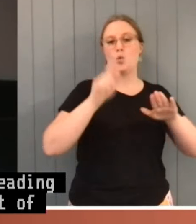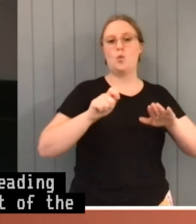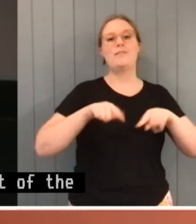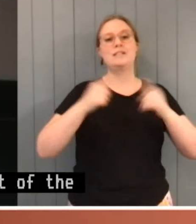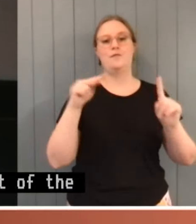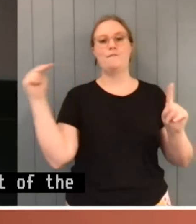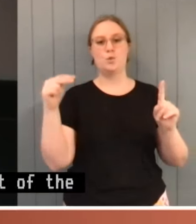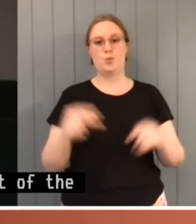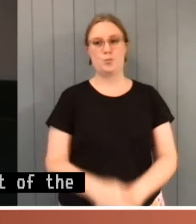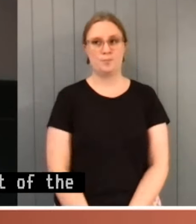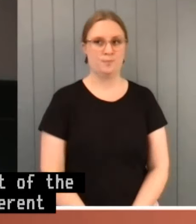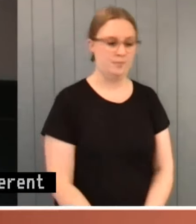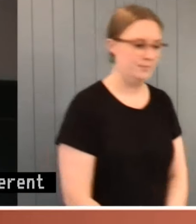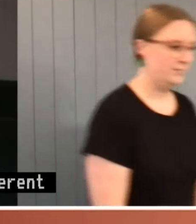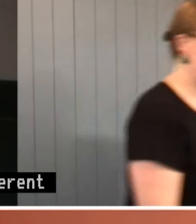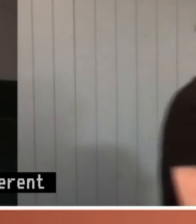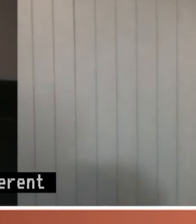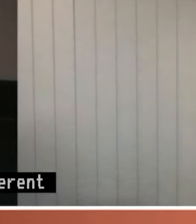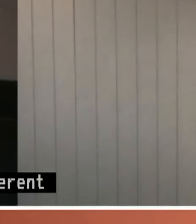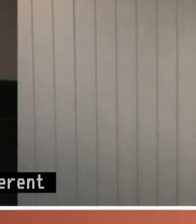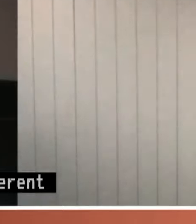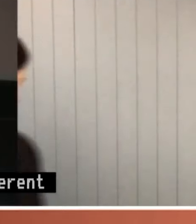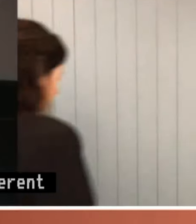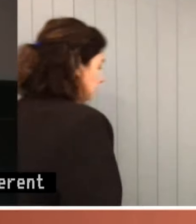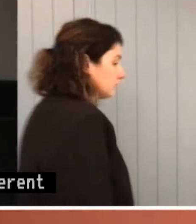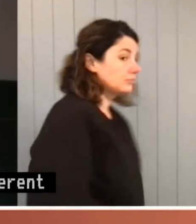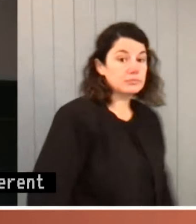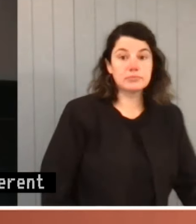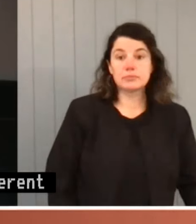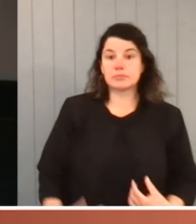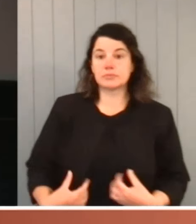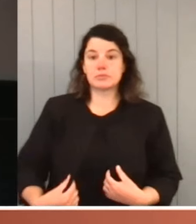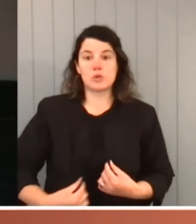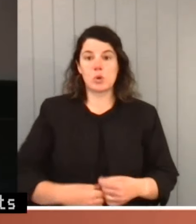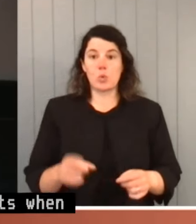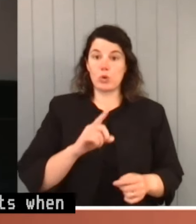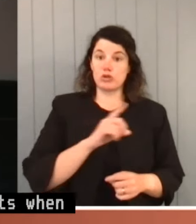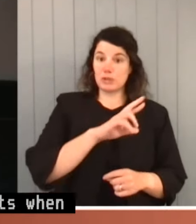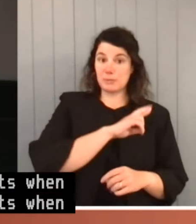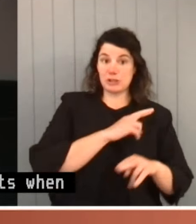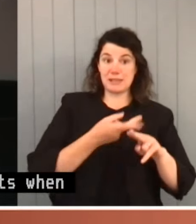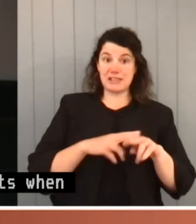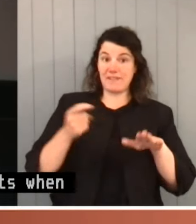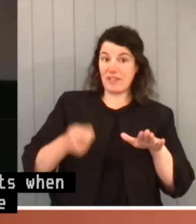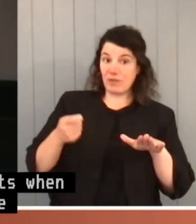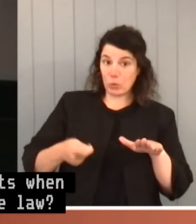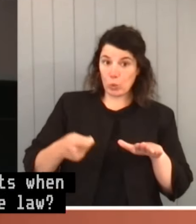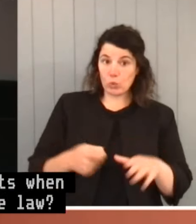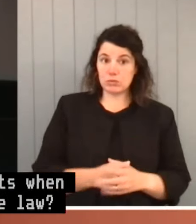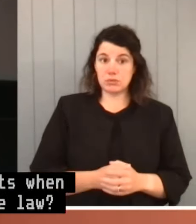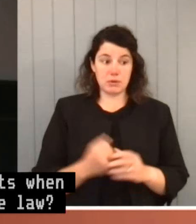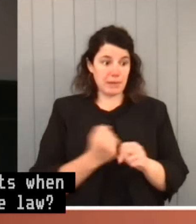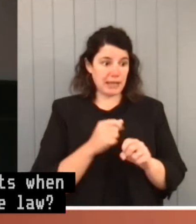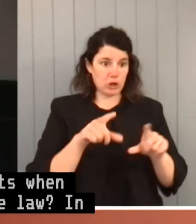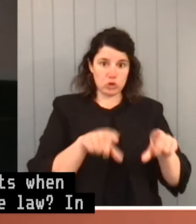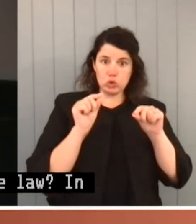What then is the responsibility of the courts when they go to interpreting the law? In making the constructional choices, that is the choice